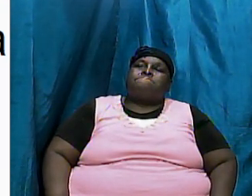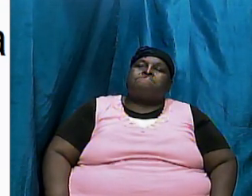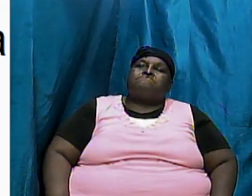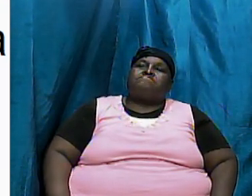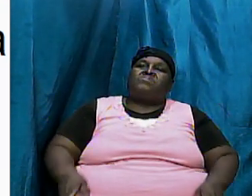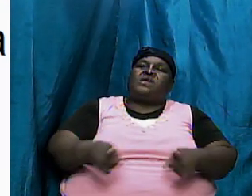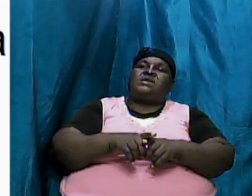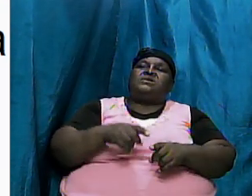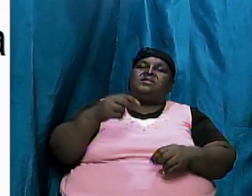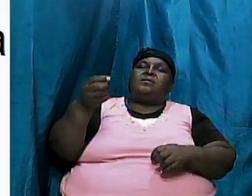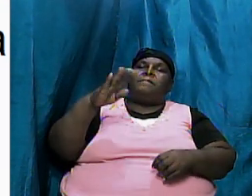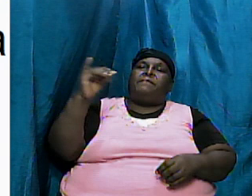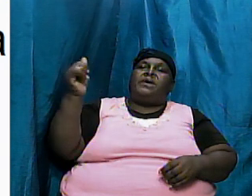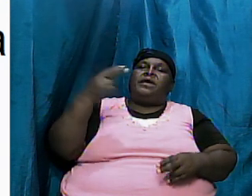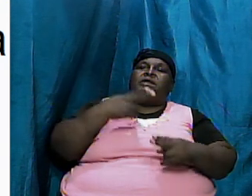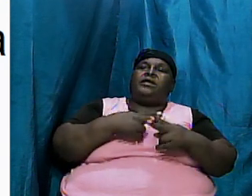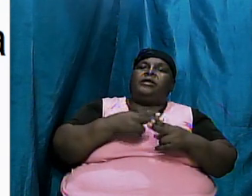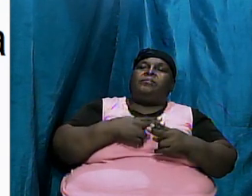indicated by its name